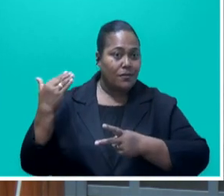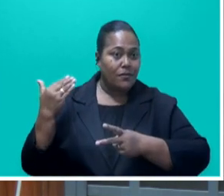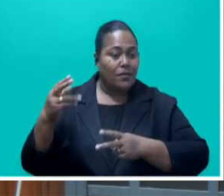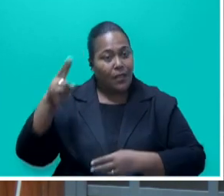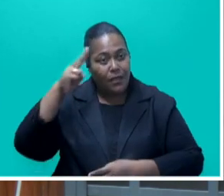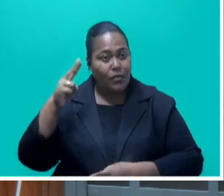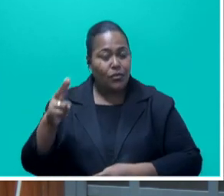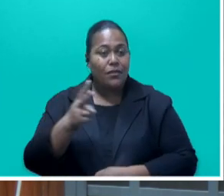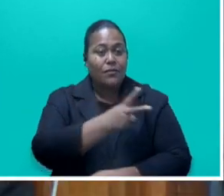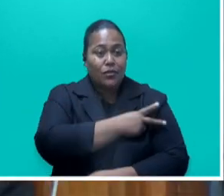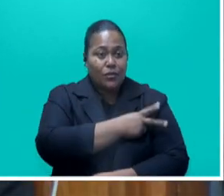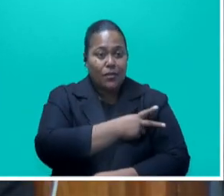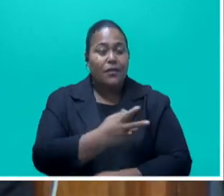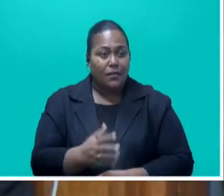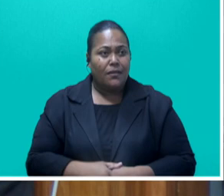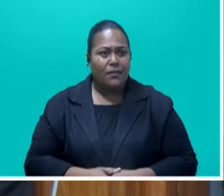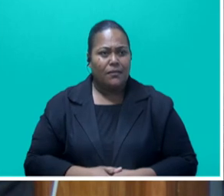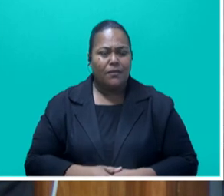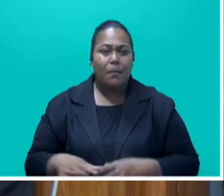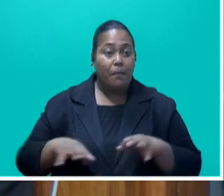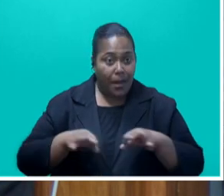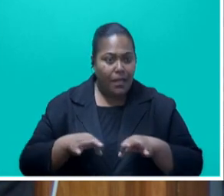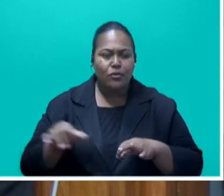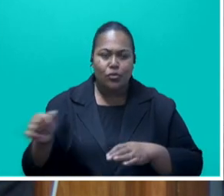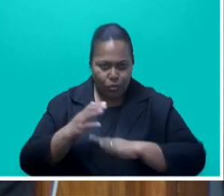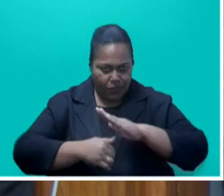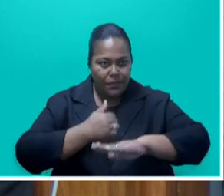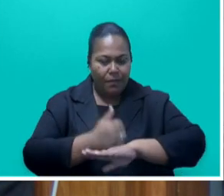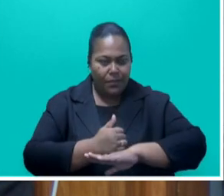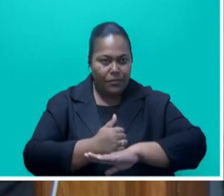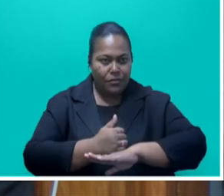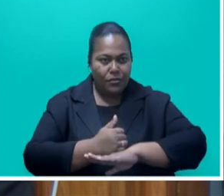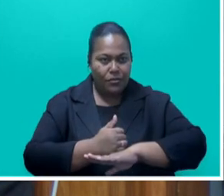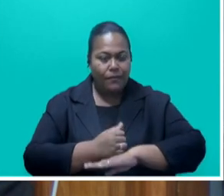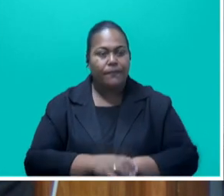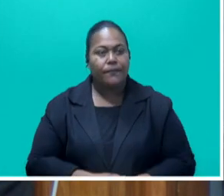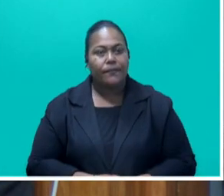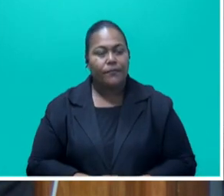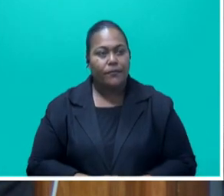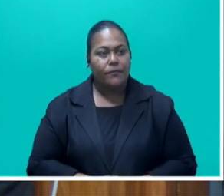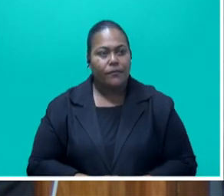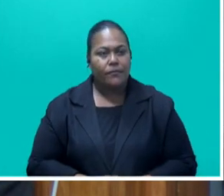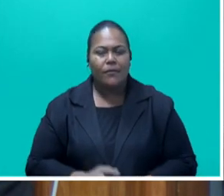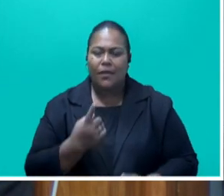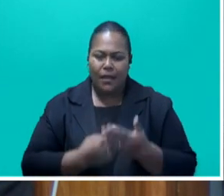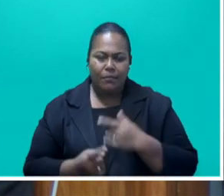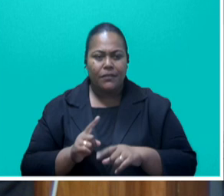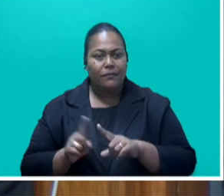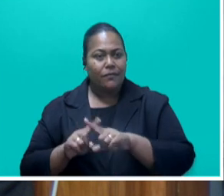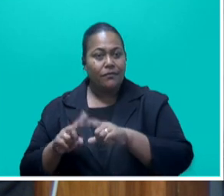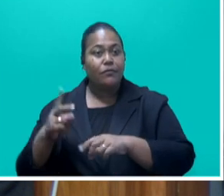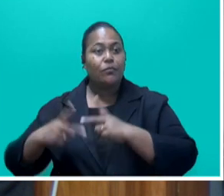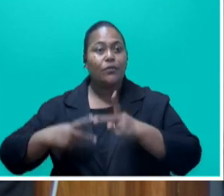security strategy was going to be established. That had gone through certain processes, but did not